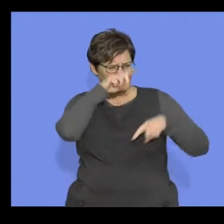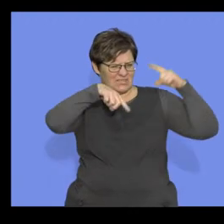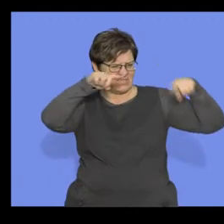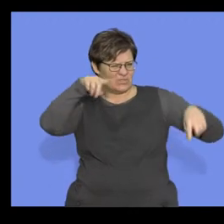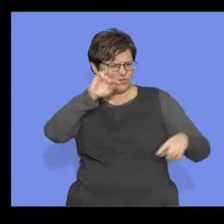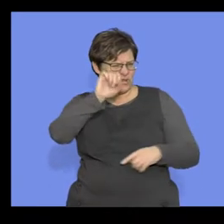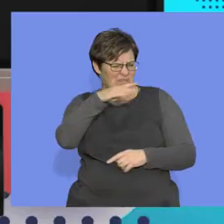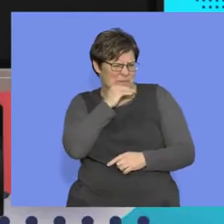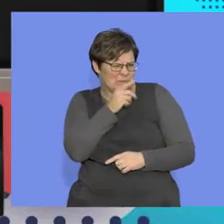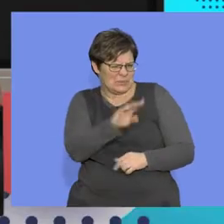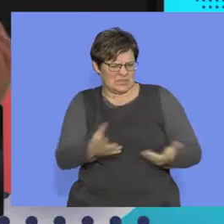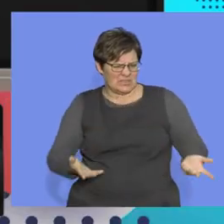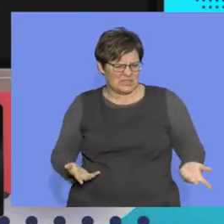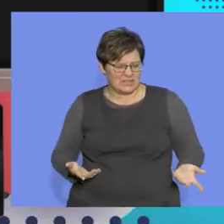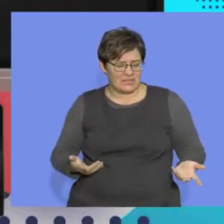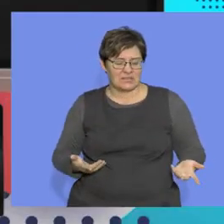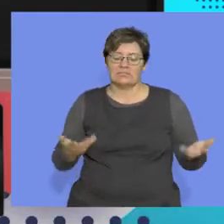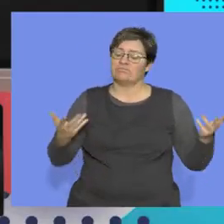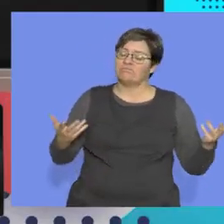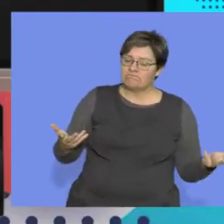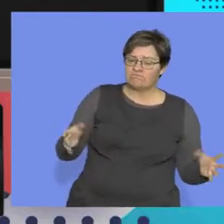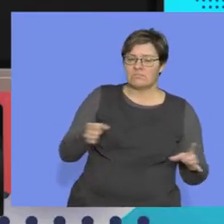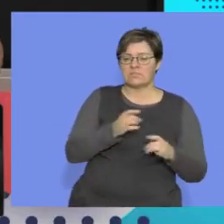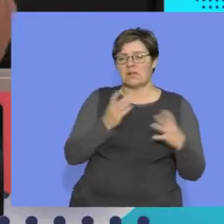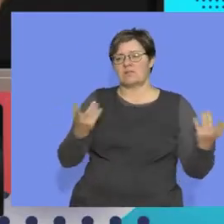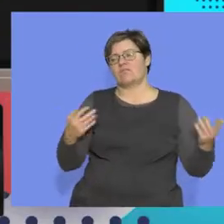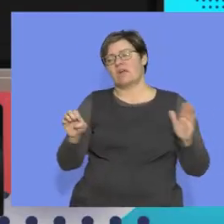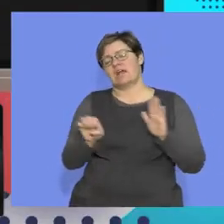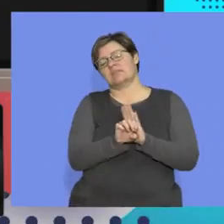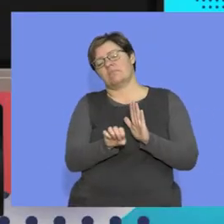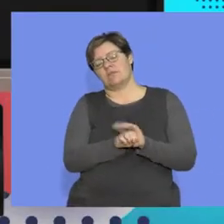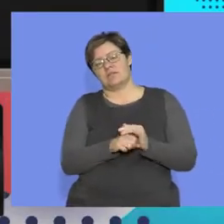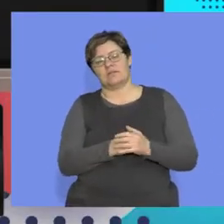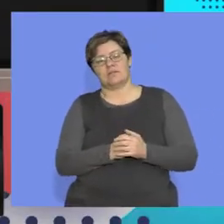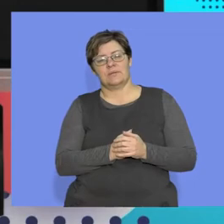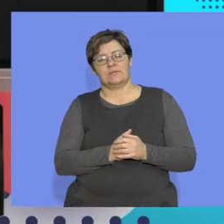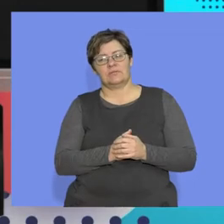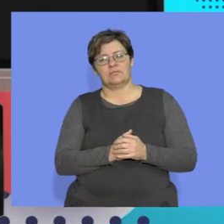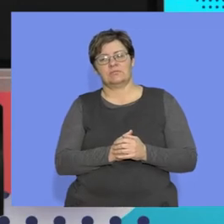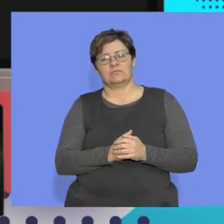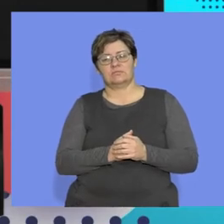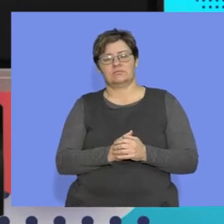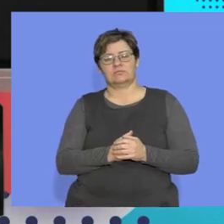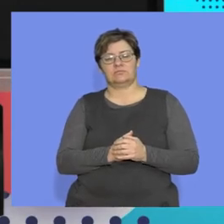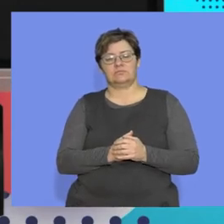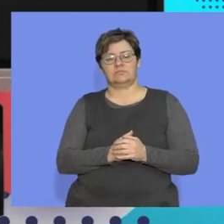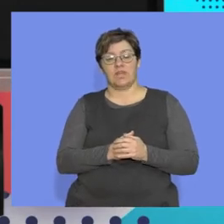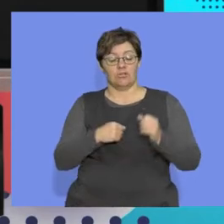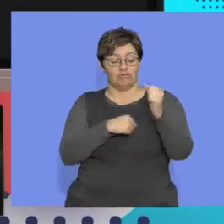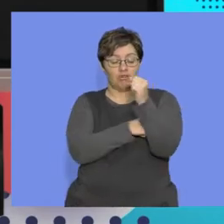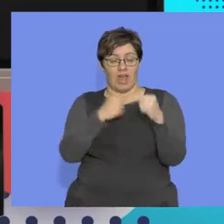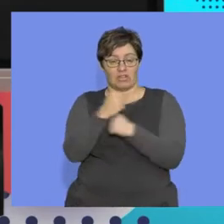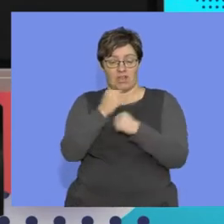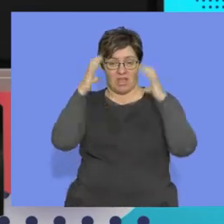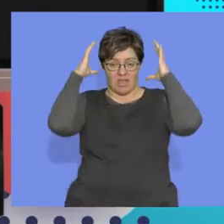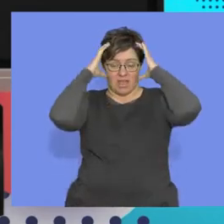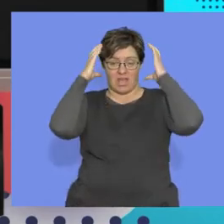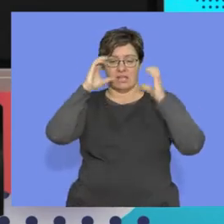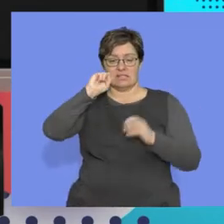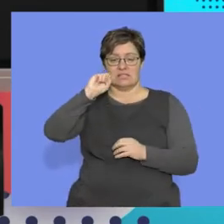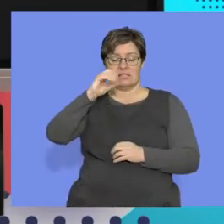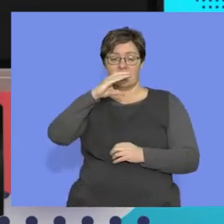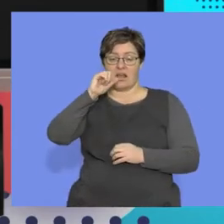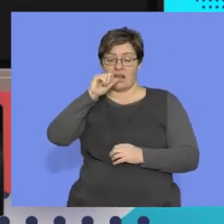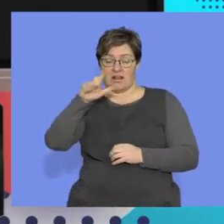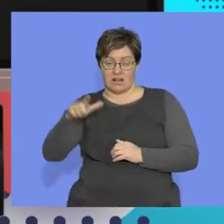by trends? Okay, guys, let's start. Let's take, for example, all right, this whole structure is the